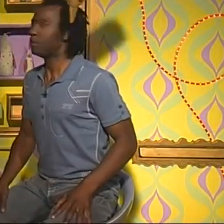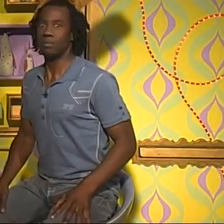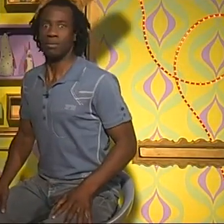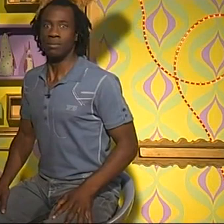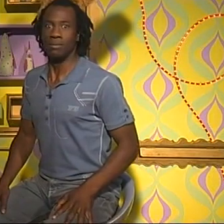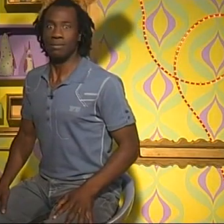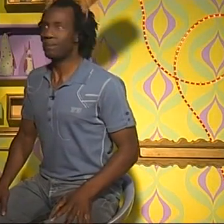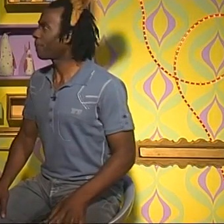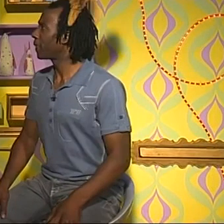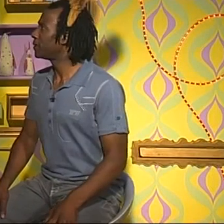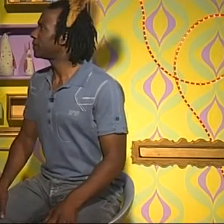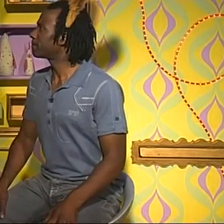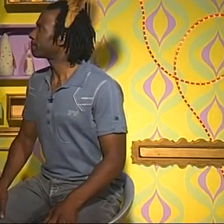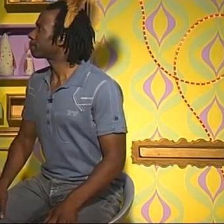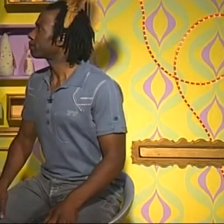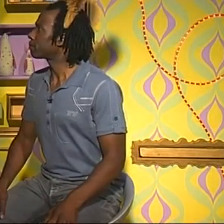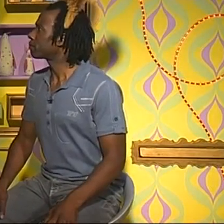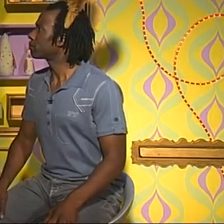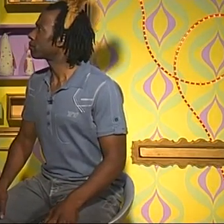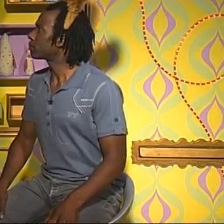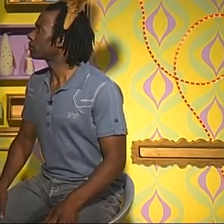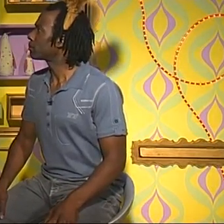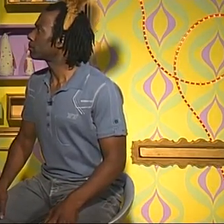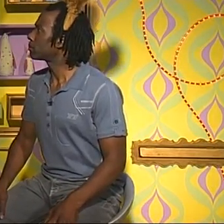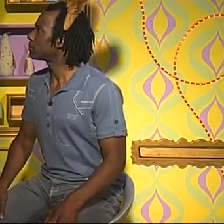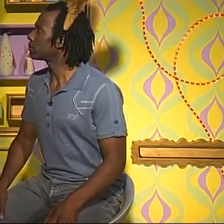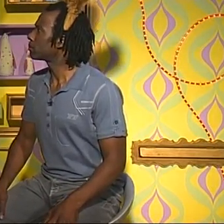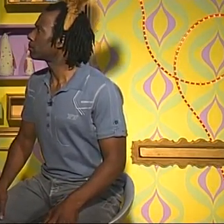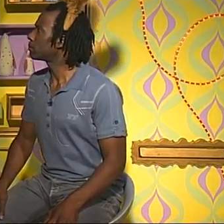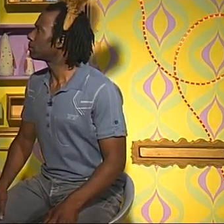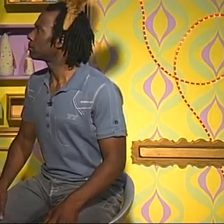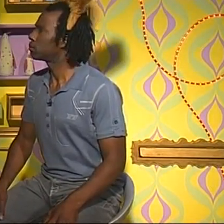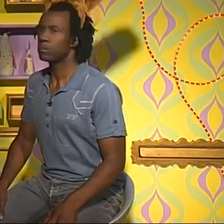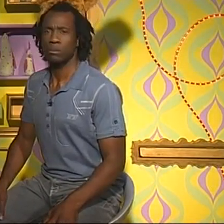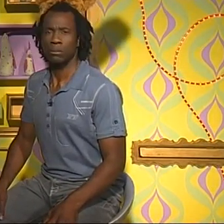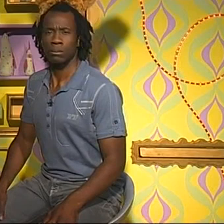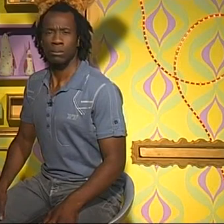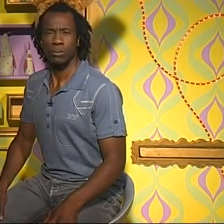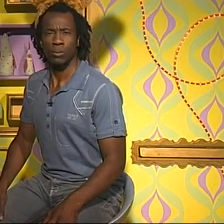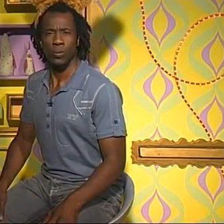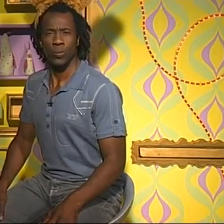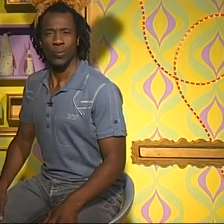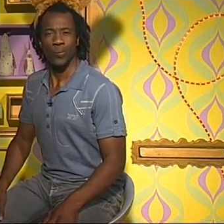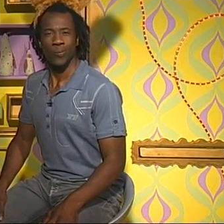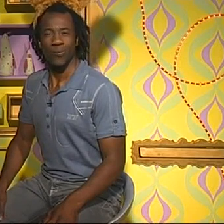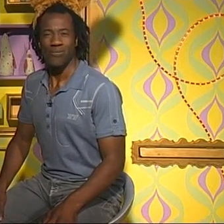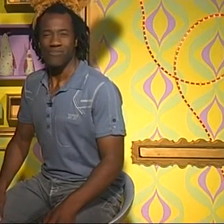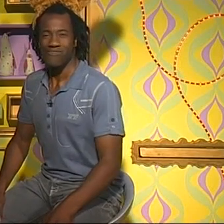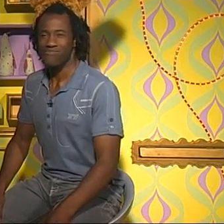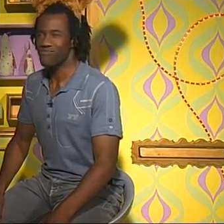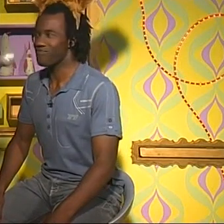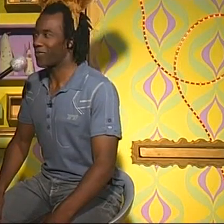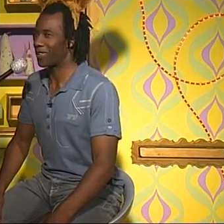What is Nuzzle and Scratch's catchphrase? Is it Hurry up Heard up, dude Or Hello, how are you?